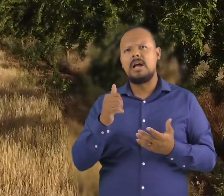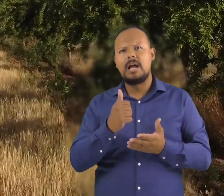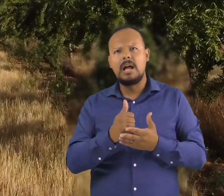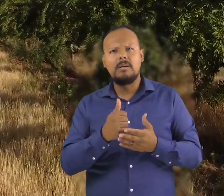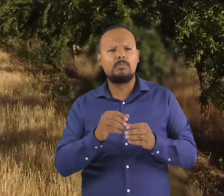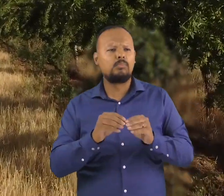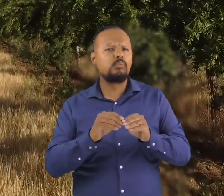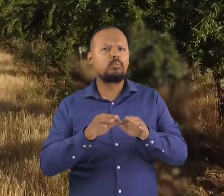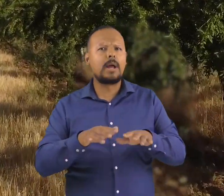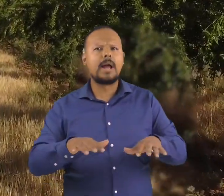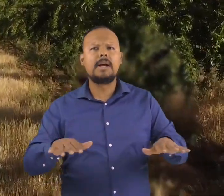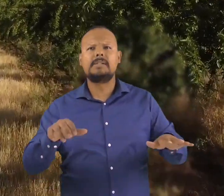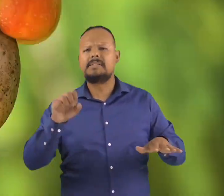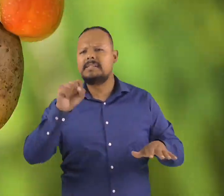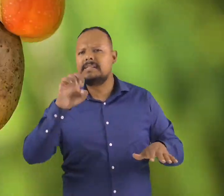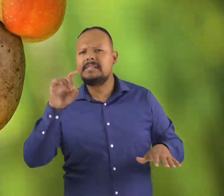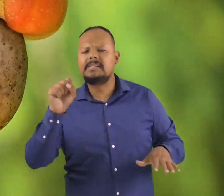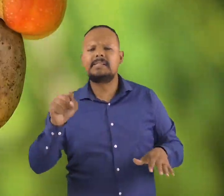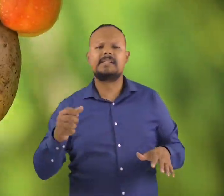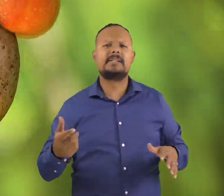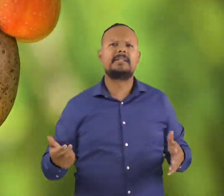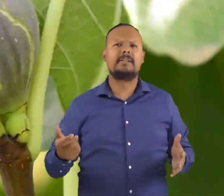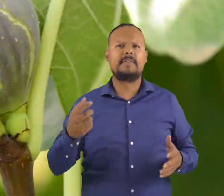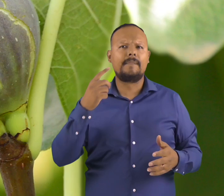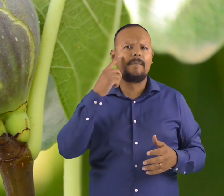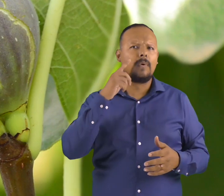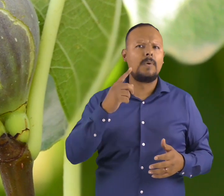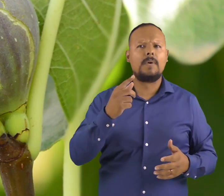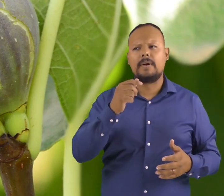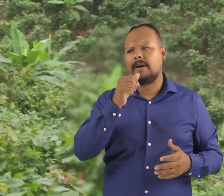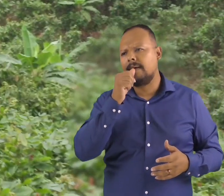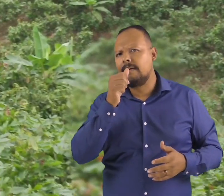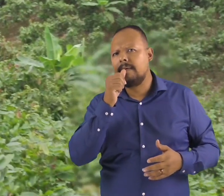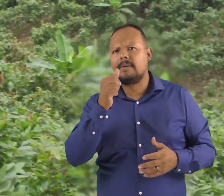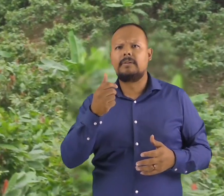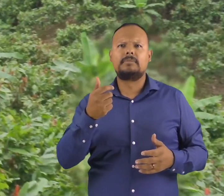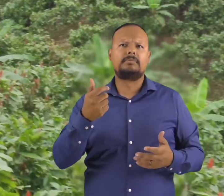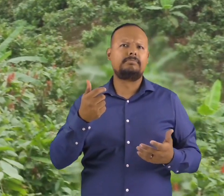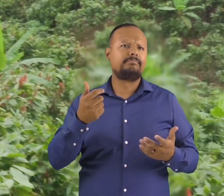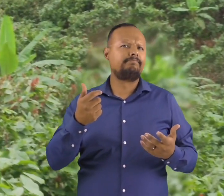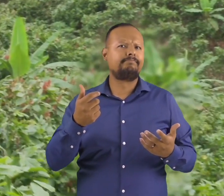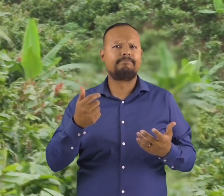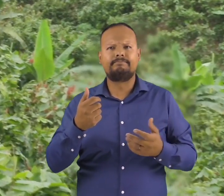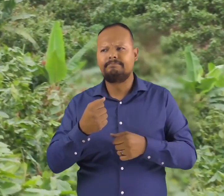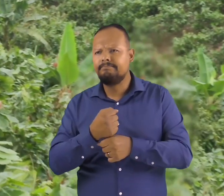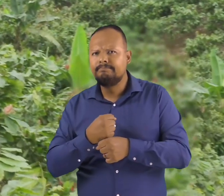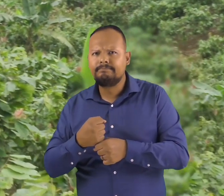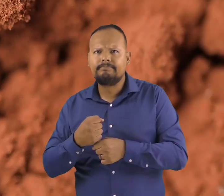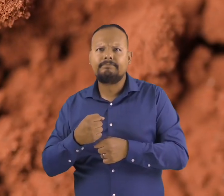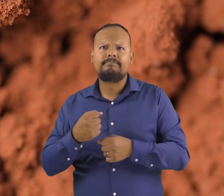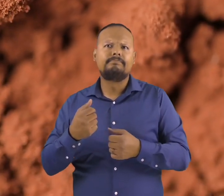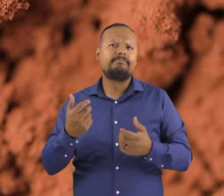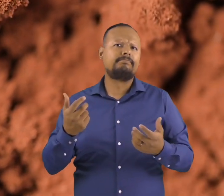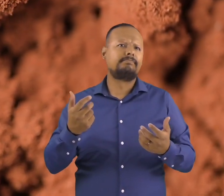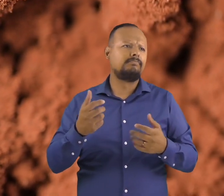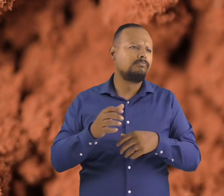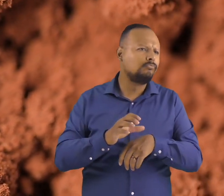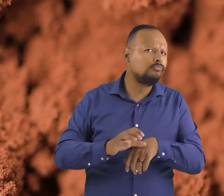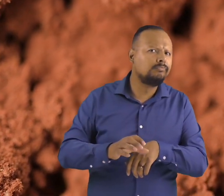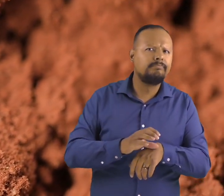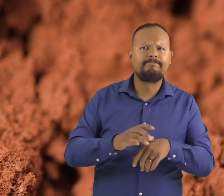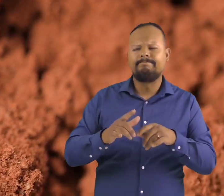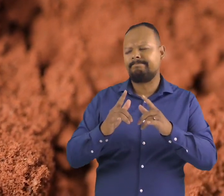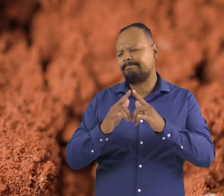Bats also help spread seeds for nuts, figs, and cacao, the main ingredient in chocolate.